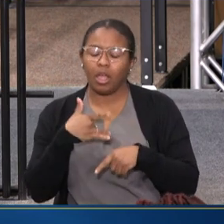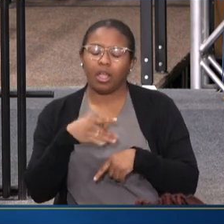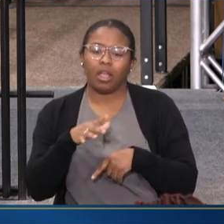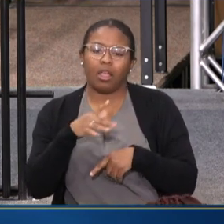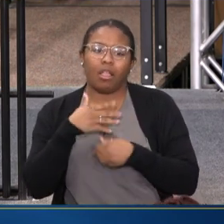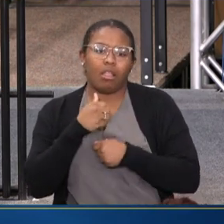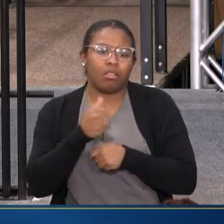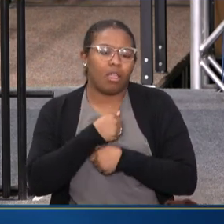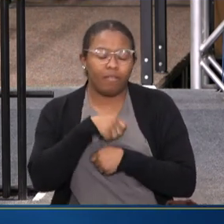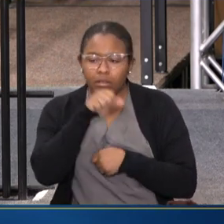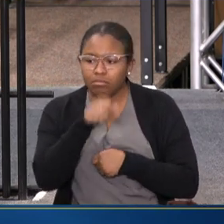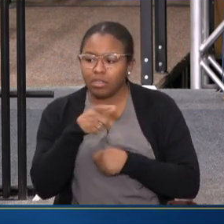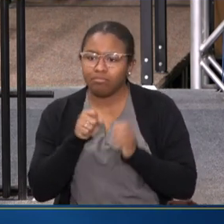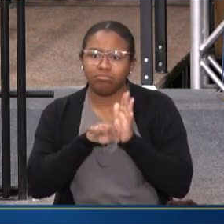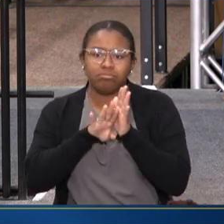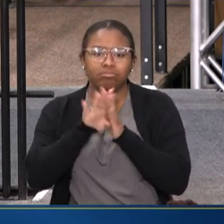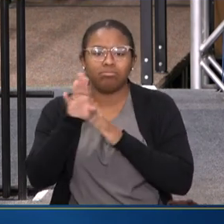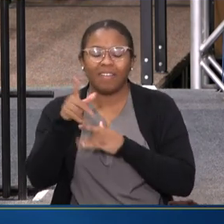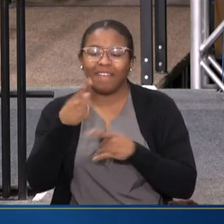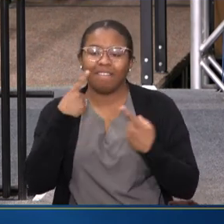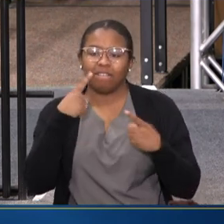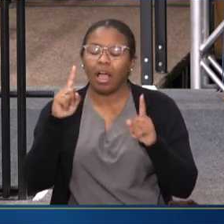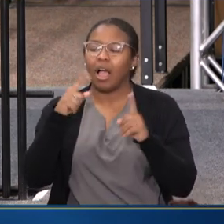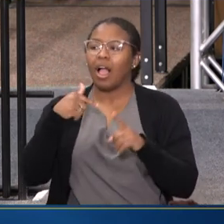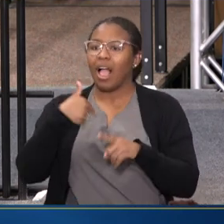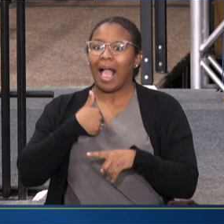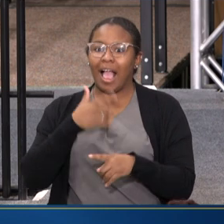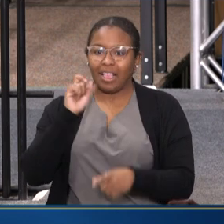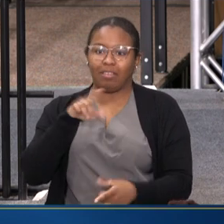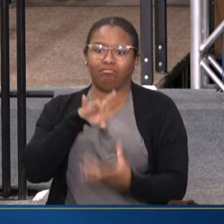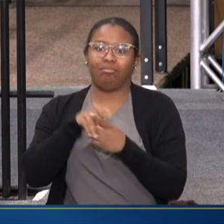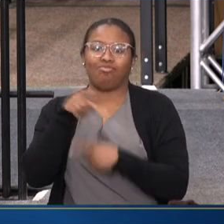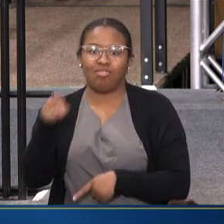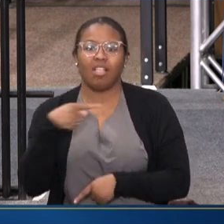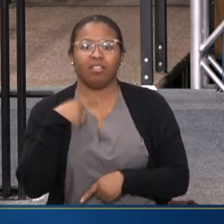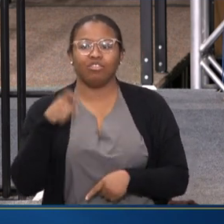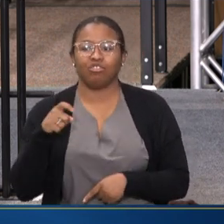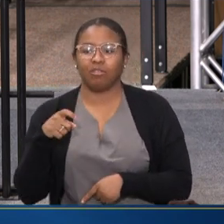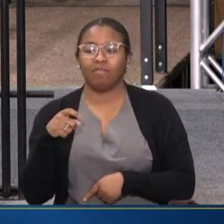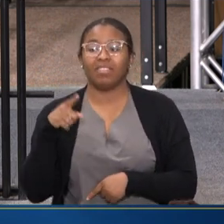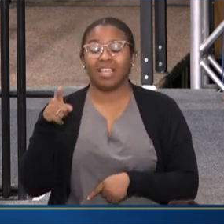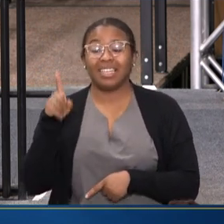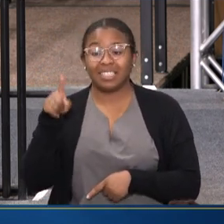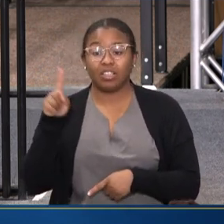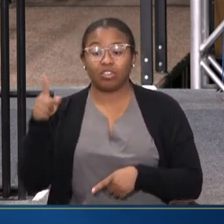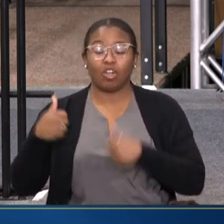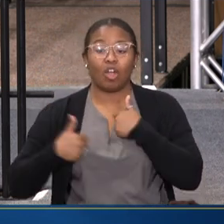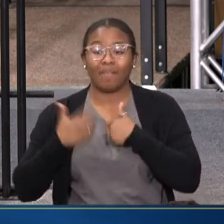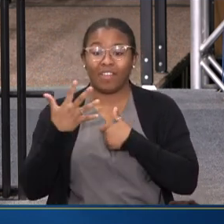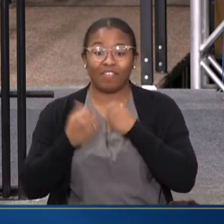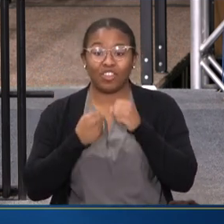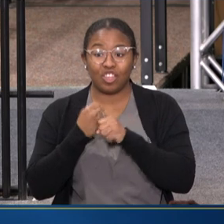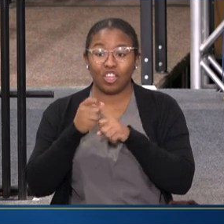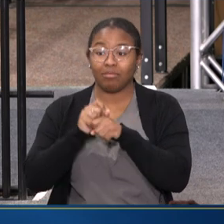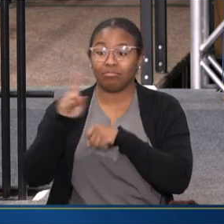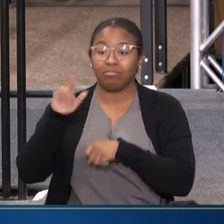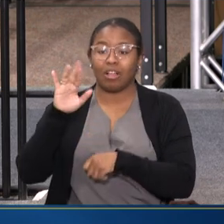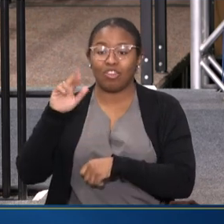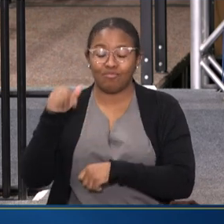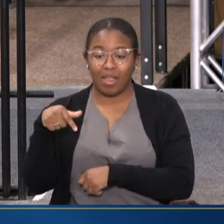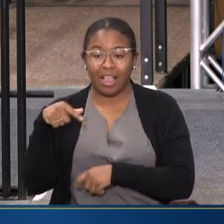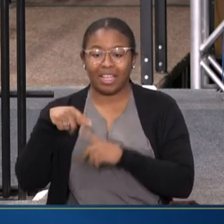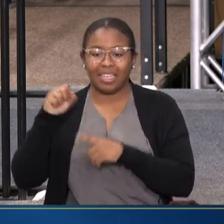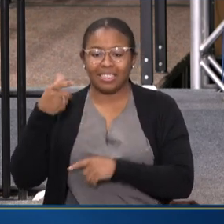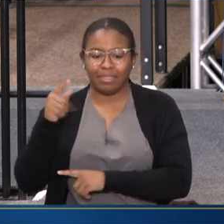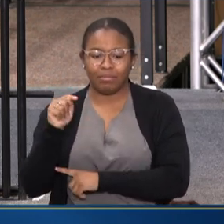BASIC TRAINING AND FELT LIKE HE HAD FOUND WHERE HE BELONGED. HE SERVED FOR FIVE YEARS AND WAS DEPLOYED TO IRAQ IN